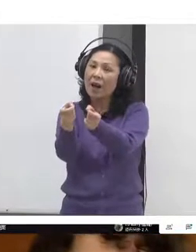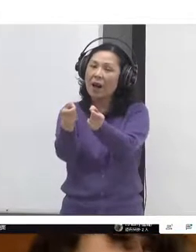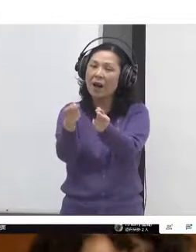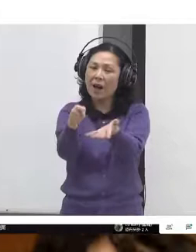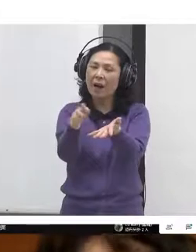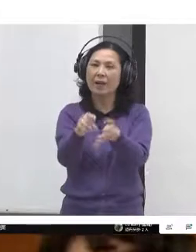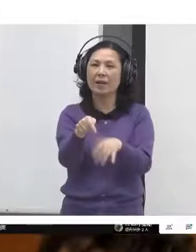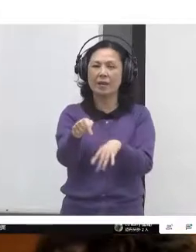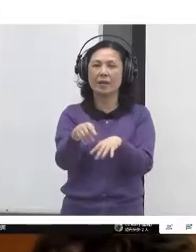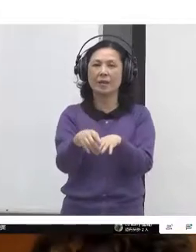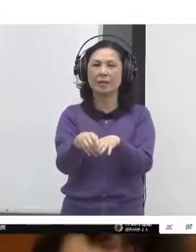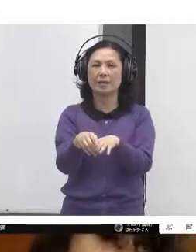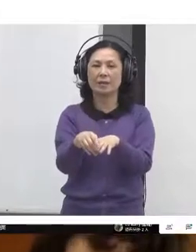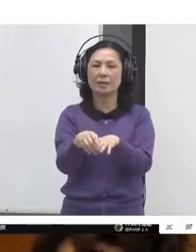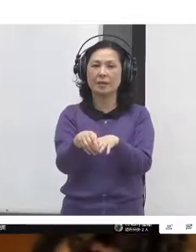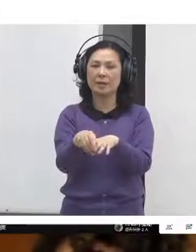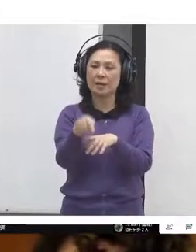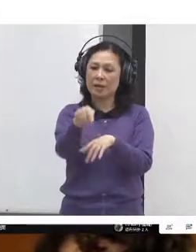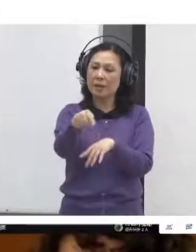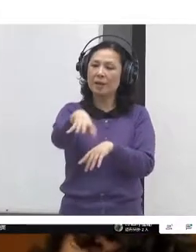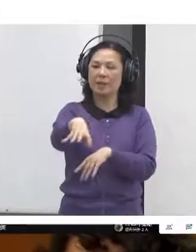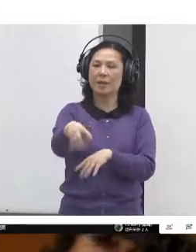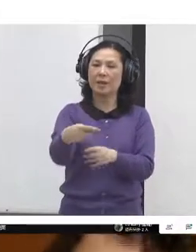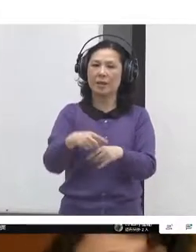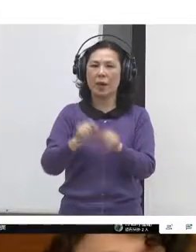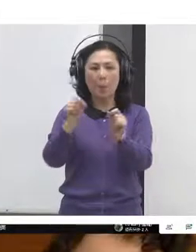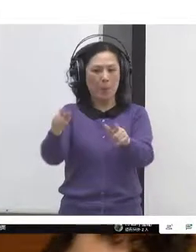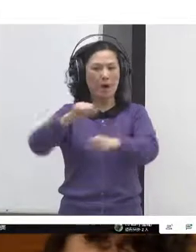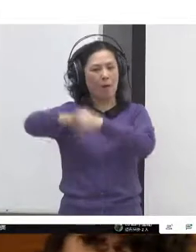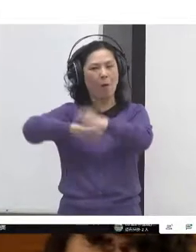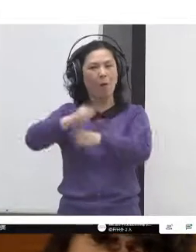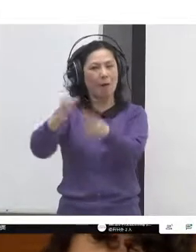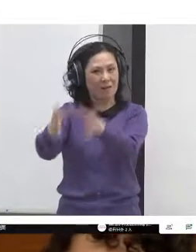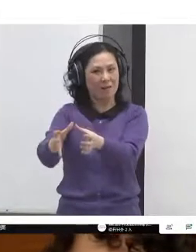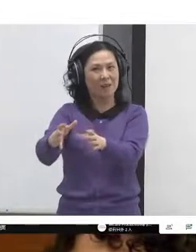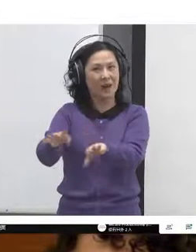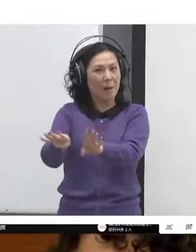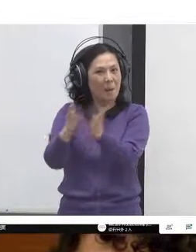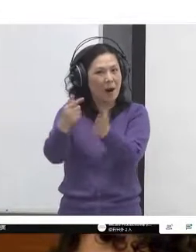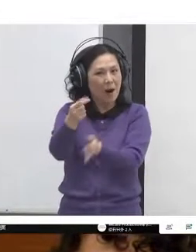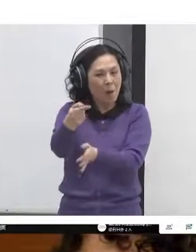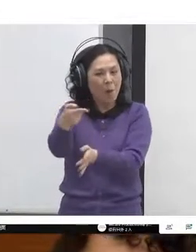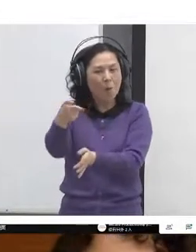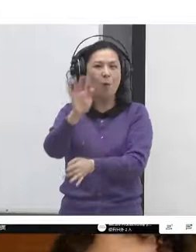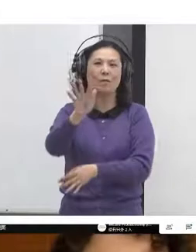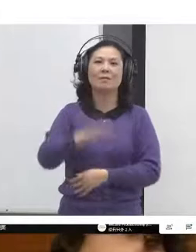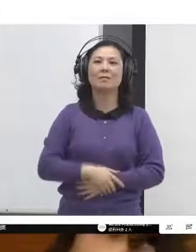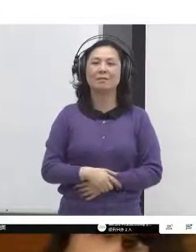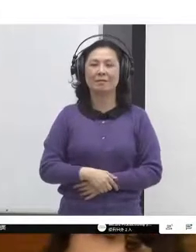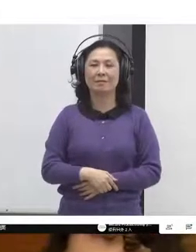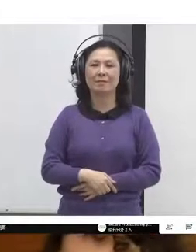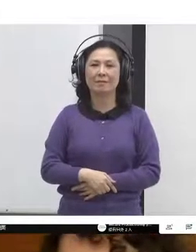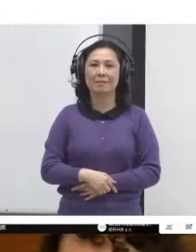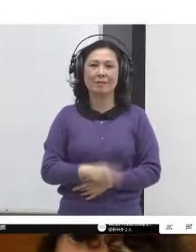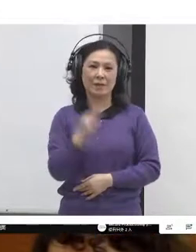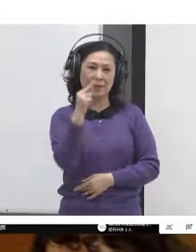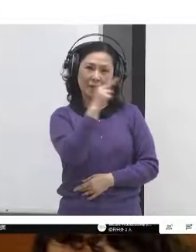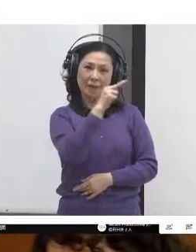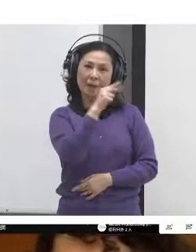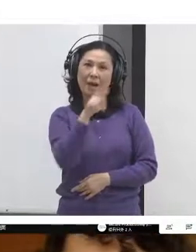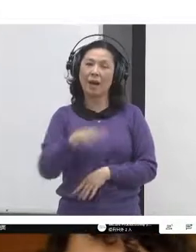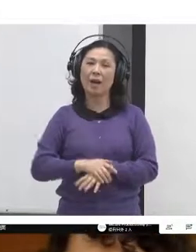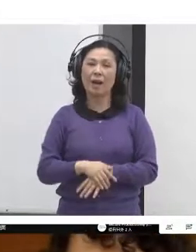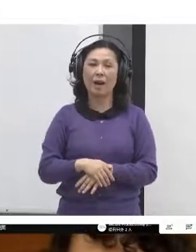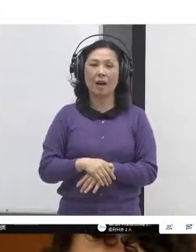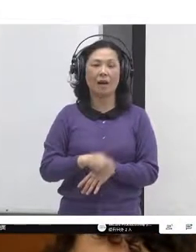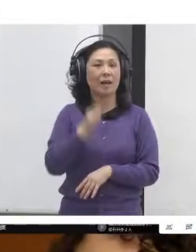So, obviously, this past month, the United States political election caused a lot of news